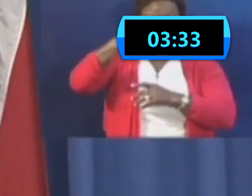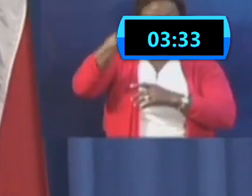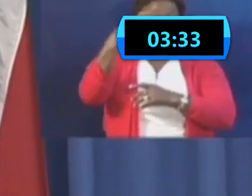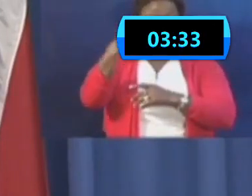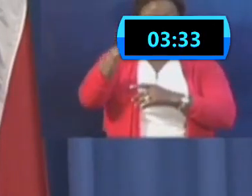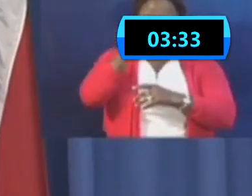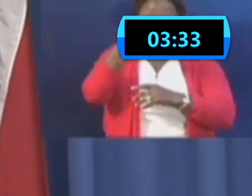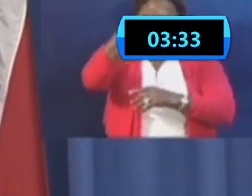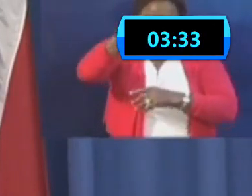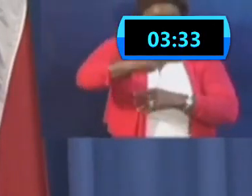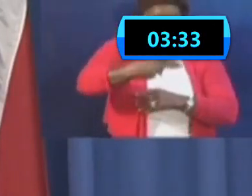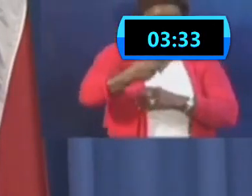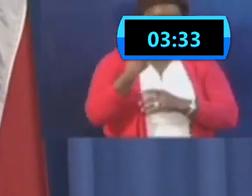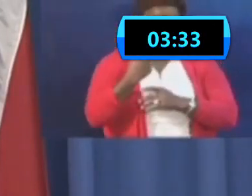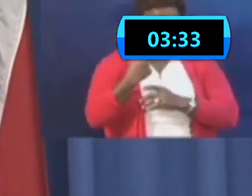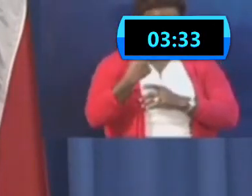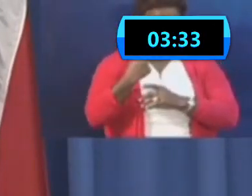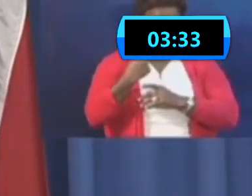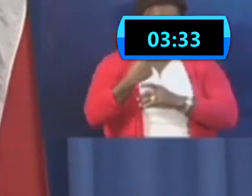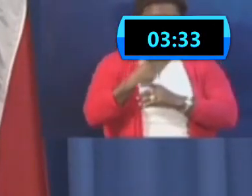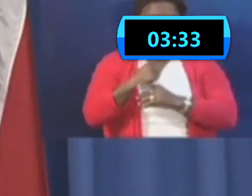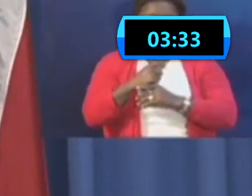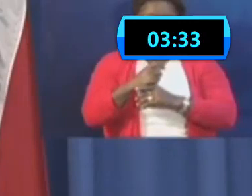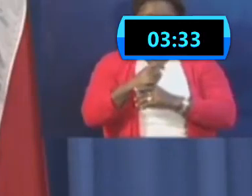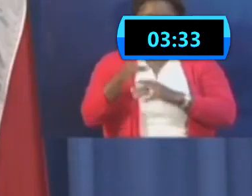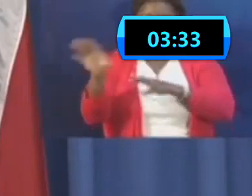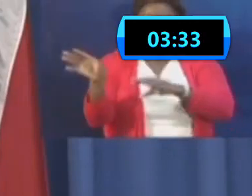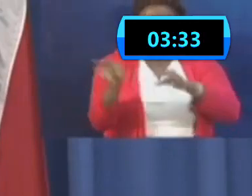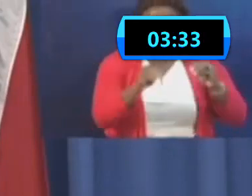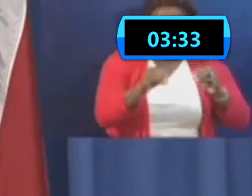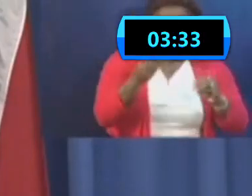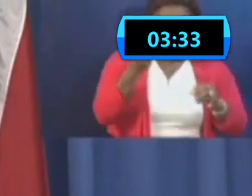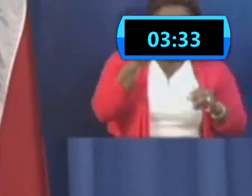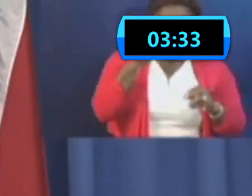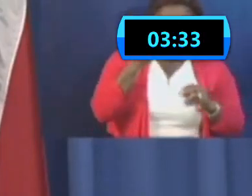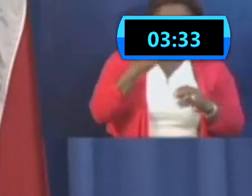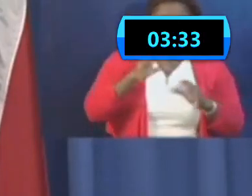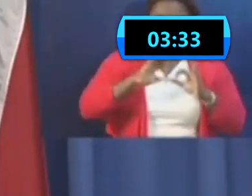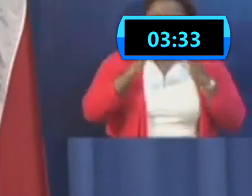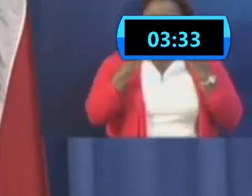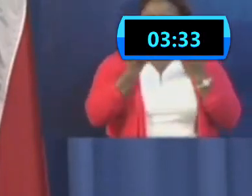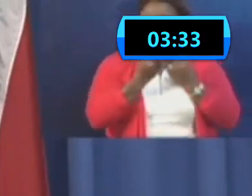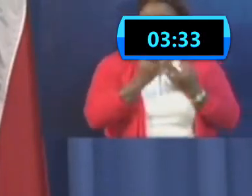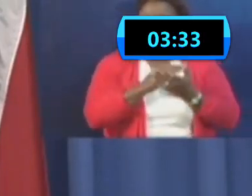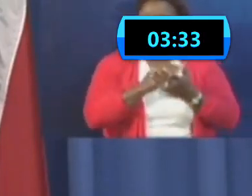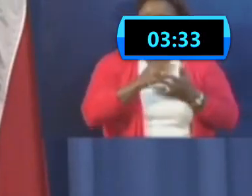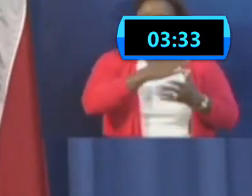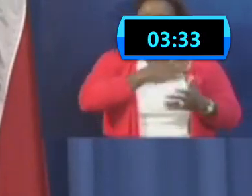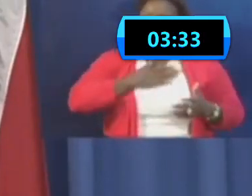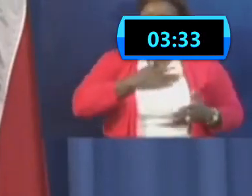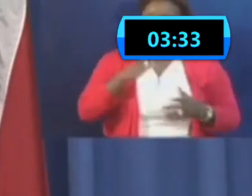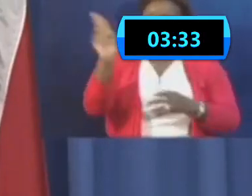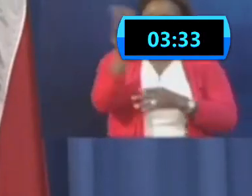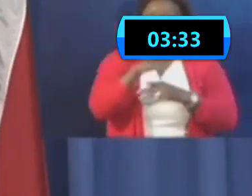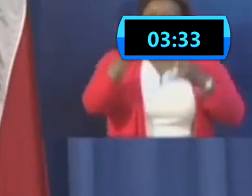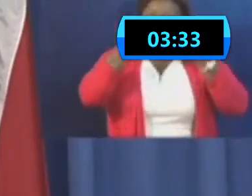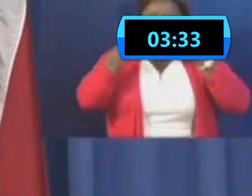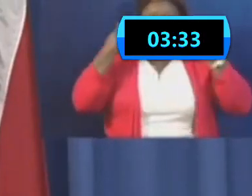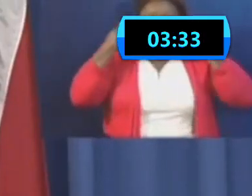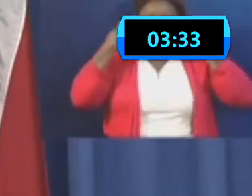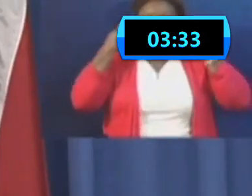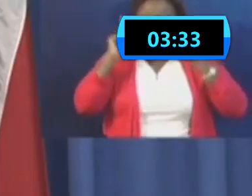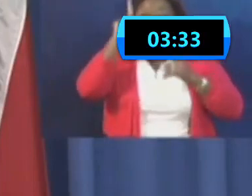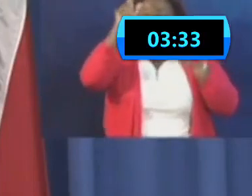have an H as a taxi. And when you pull those vehicles aside, for them to say they're family. So please continue to wear your mask. If it's one